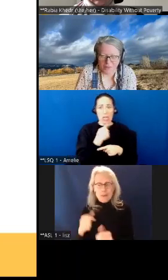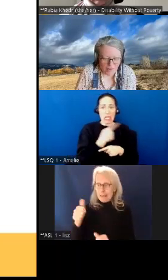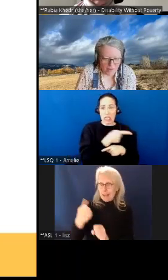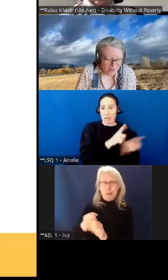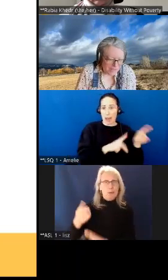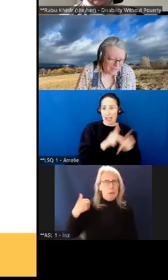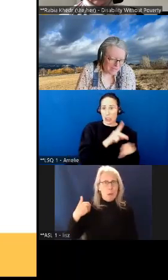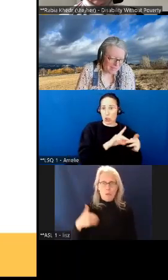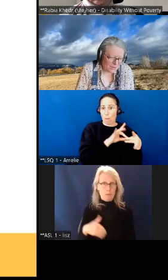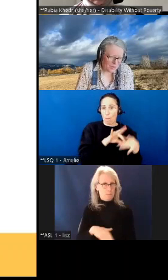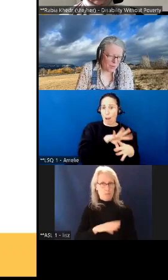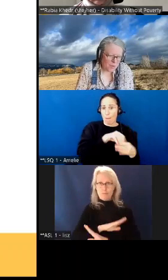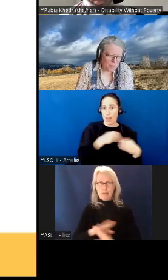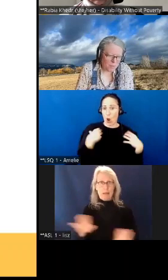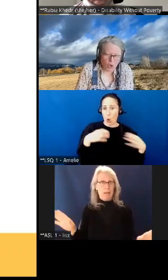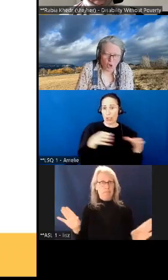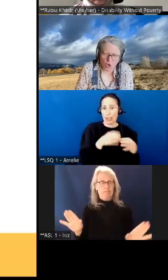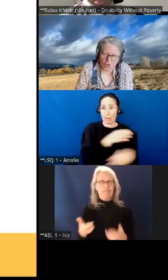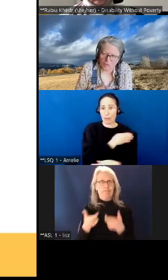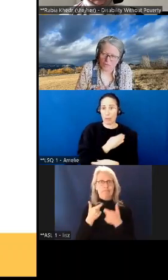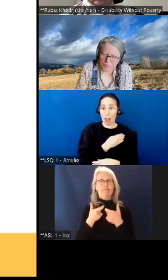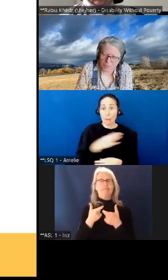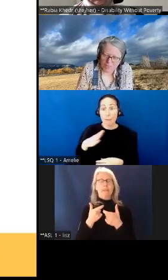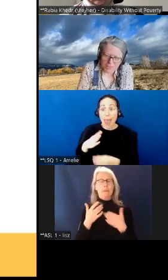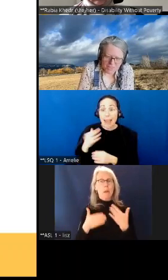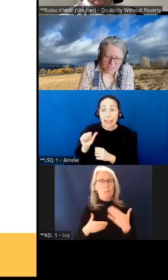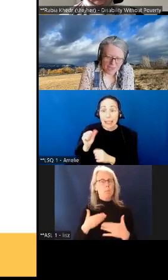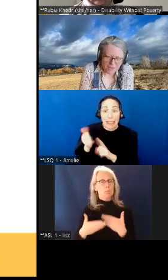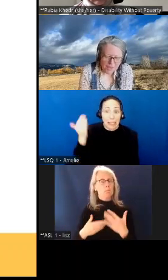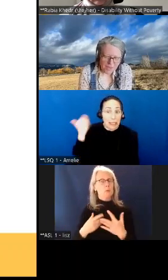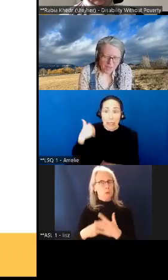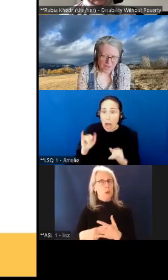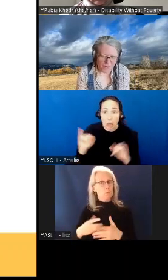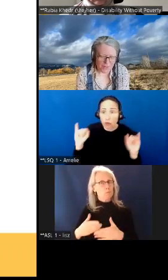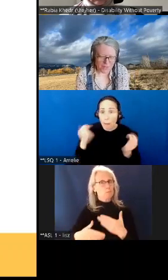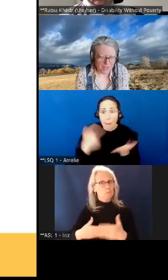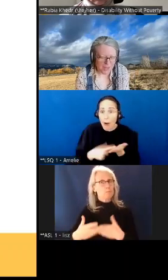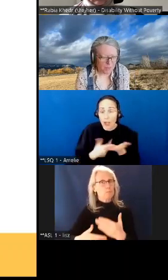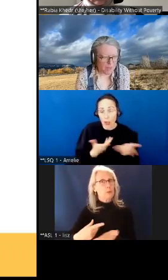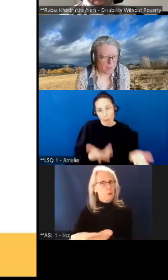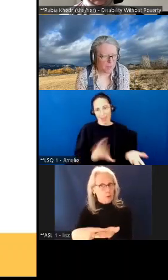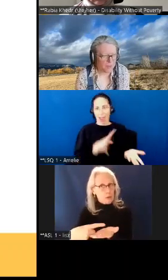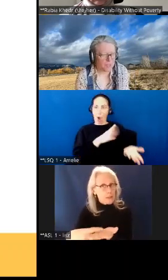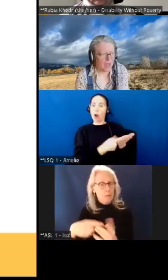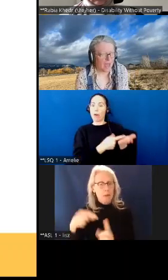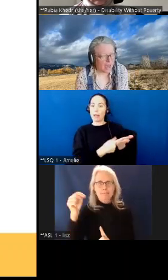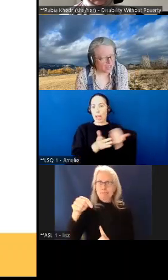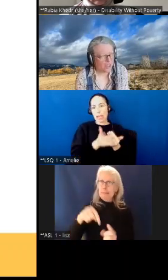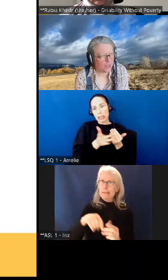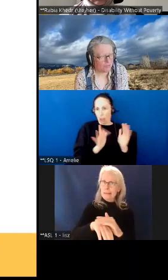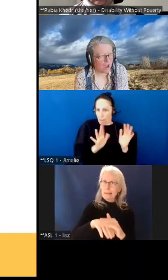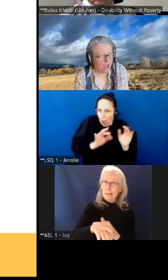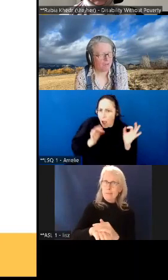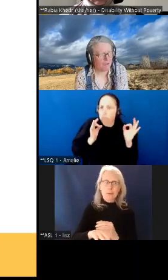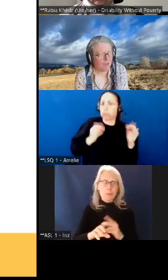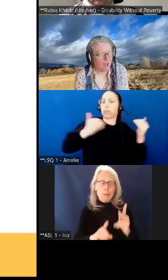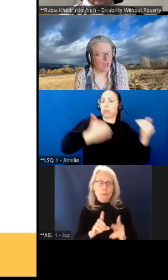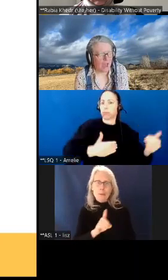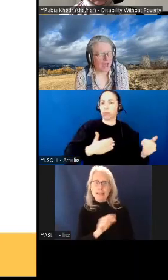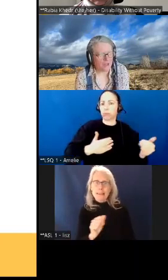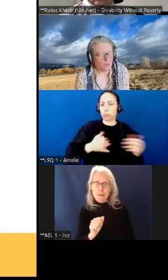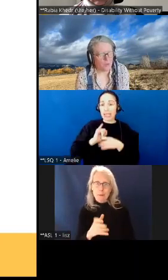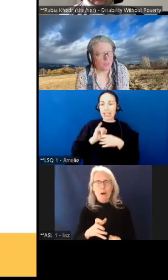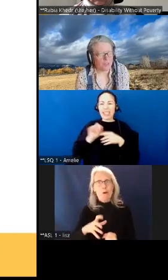ago so it's you know when we put all of these pieces together allowing disabled people to actually thrive